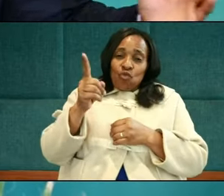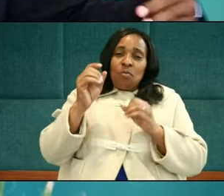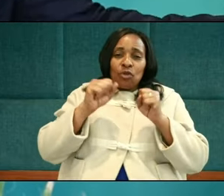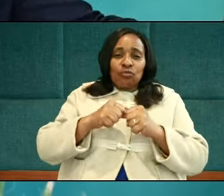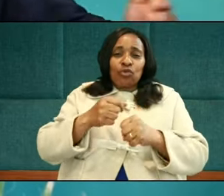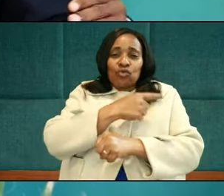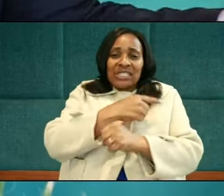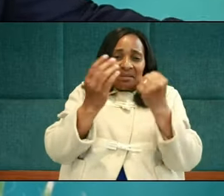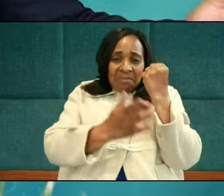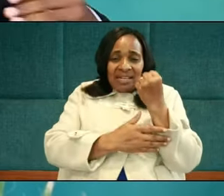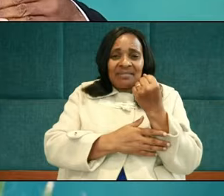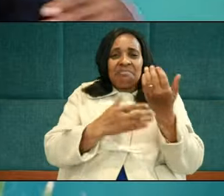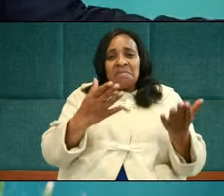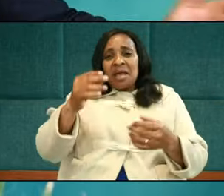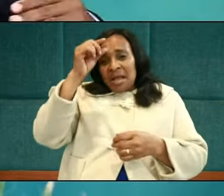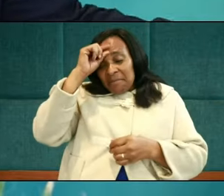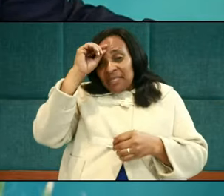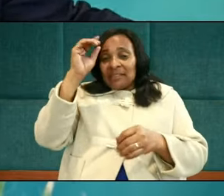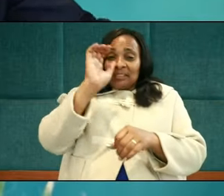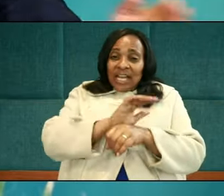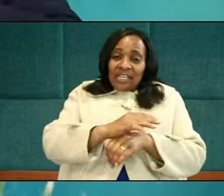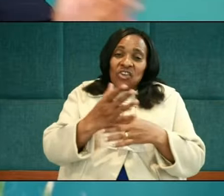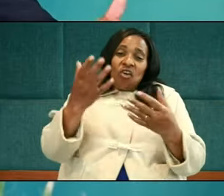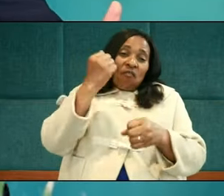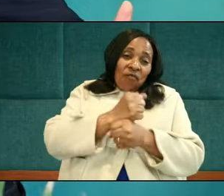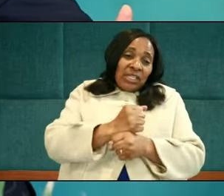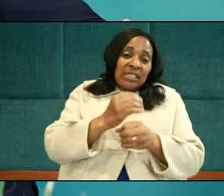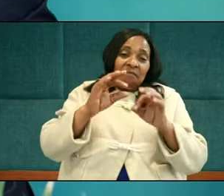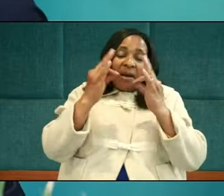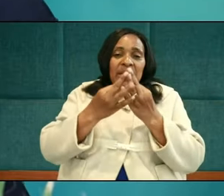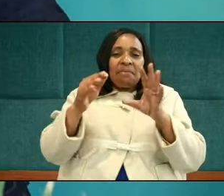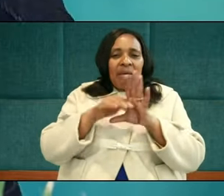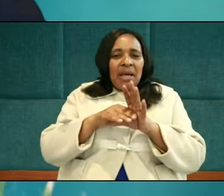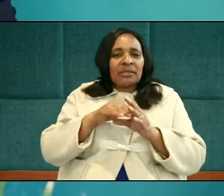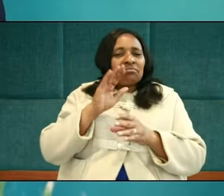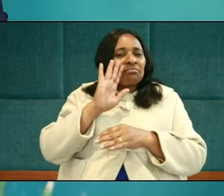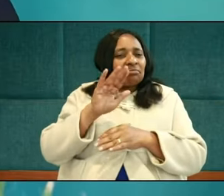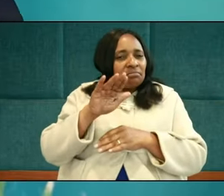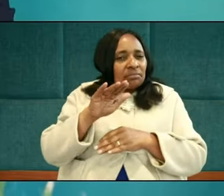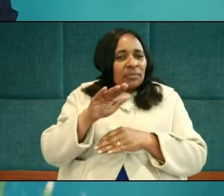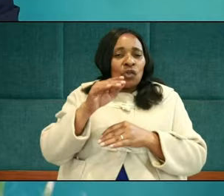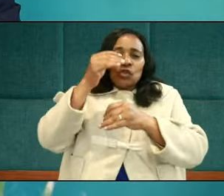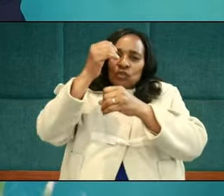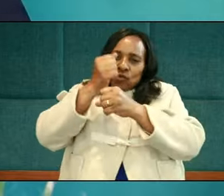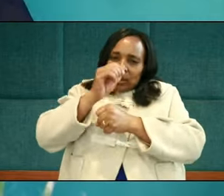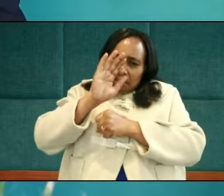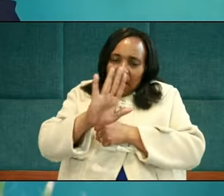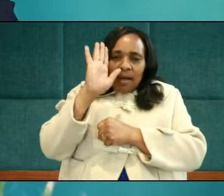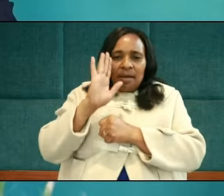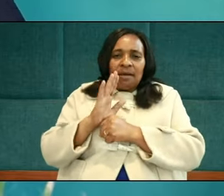whether by government or by church or by your colleagues in the office or by family members. Hey, entrust yourself